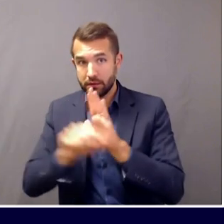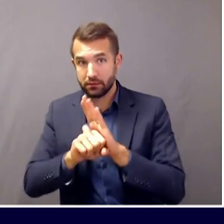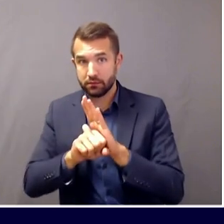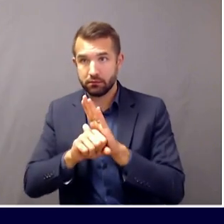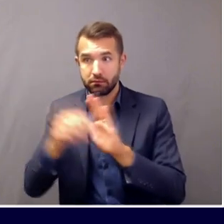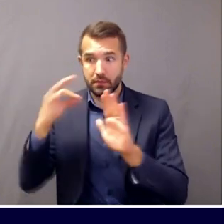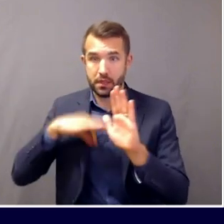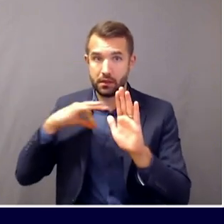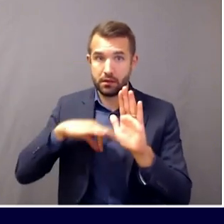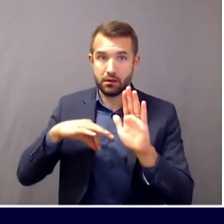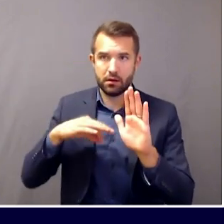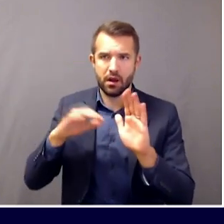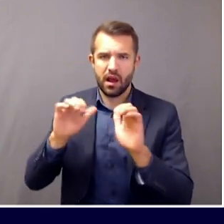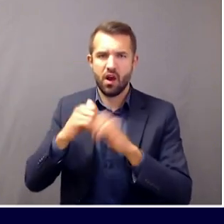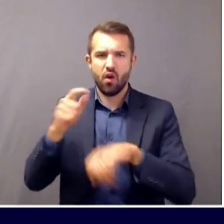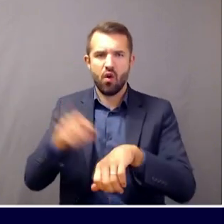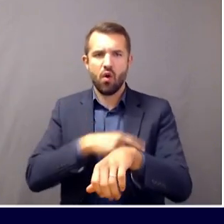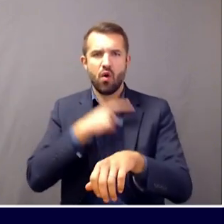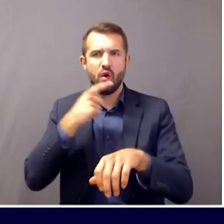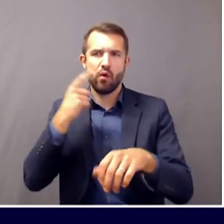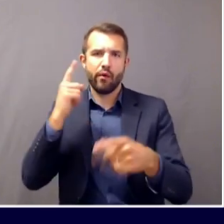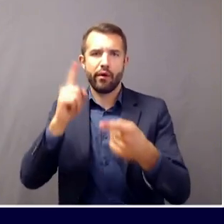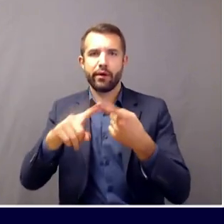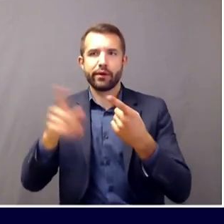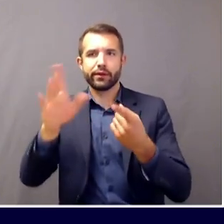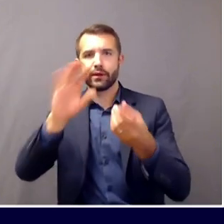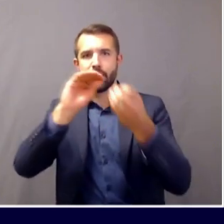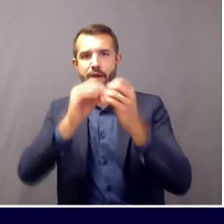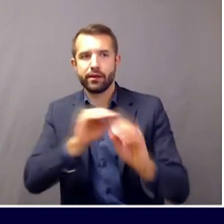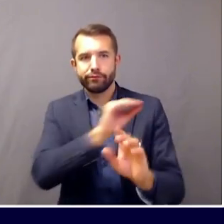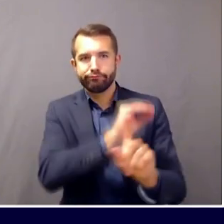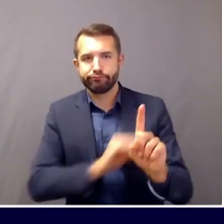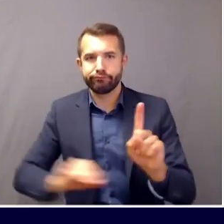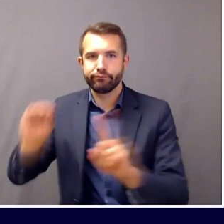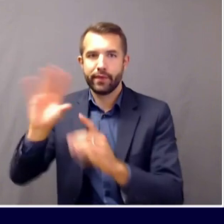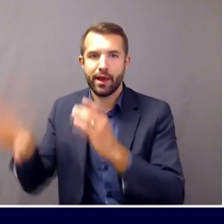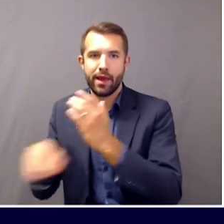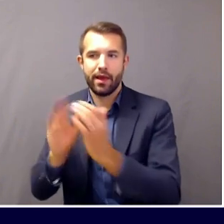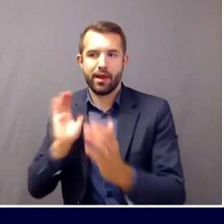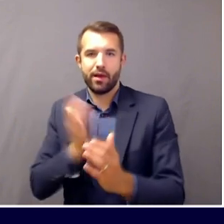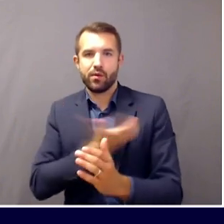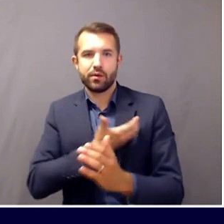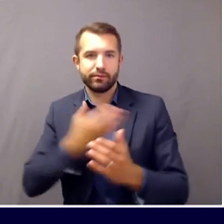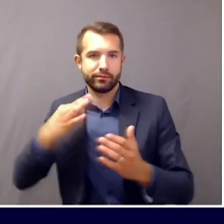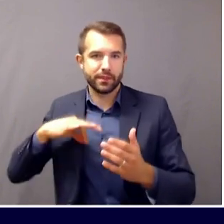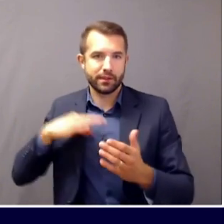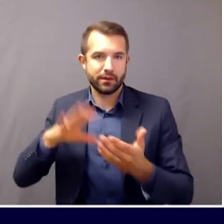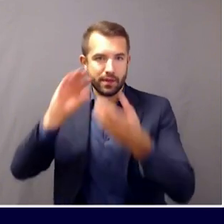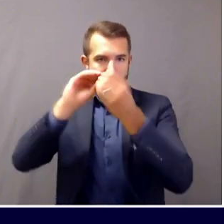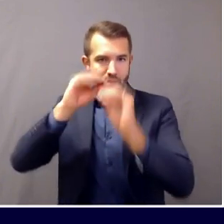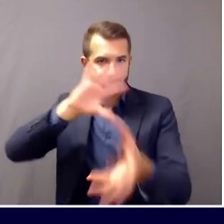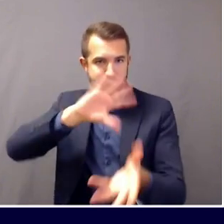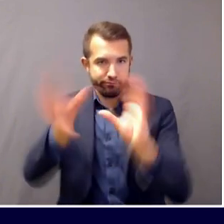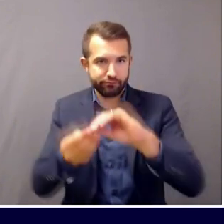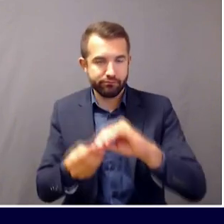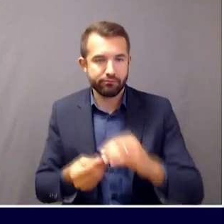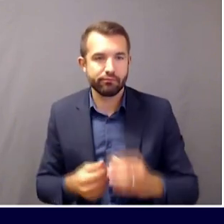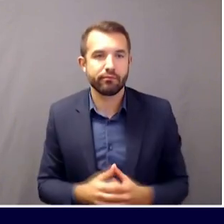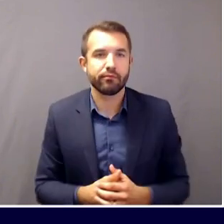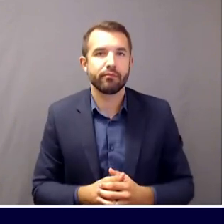about someone who is a Maine resident, but not currently resident in the state of Maine? Yes.